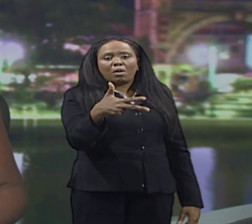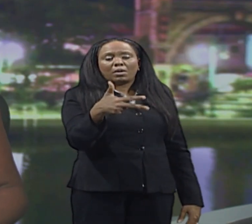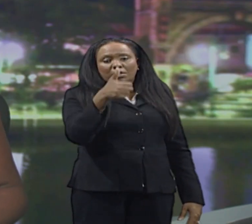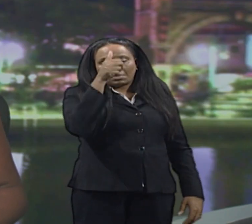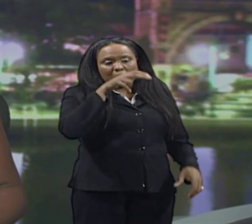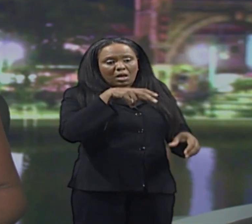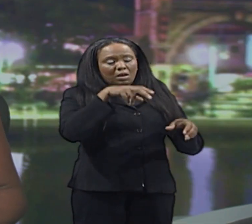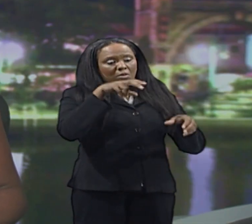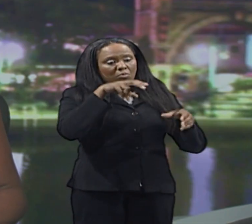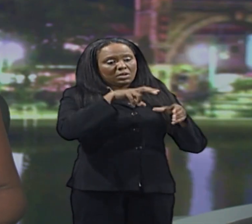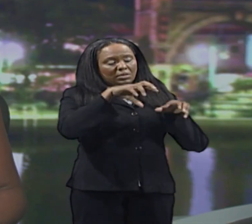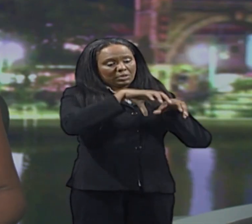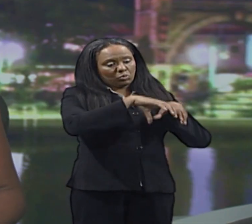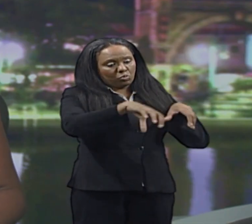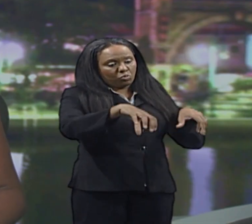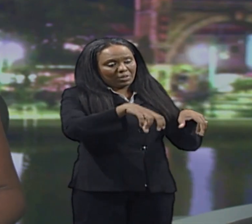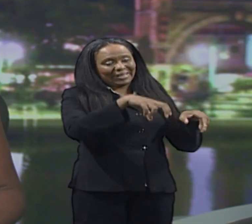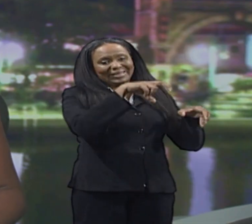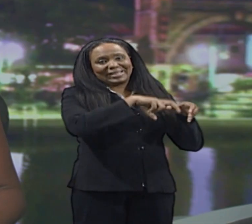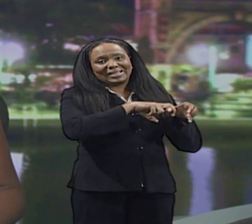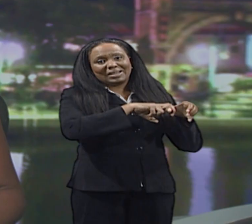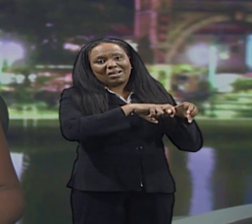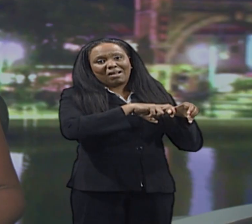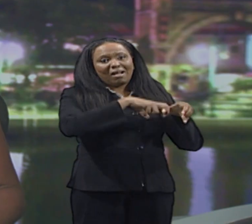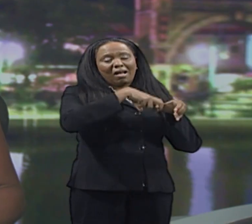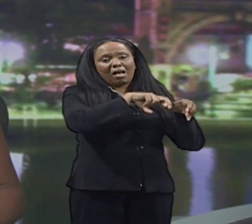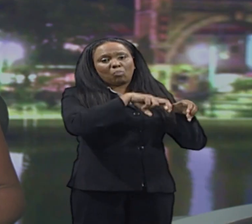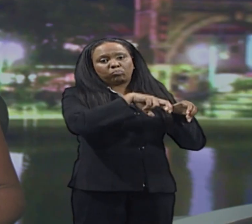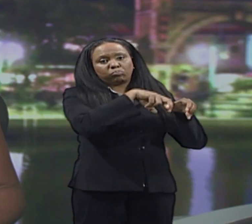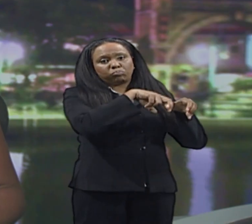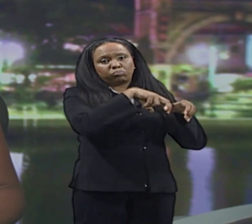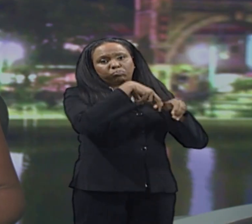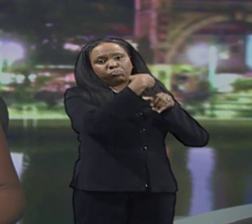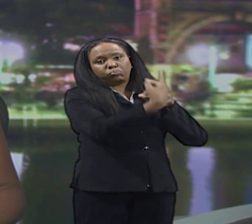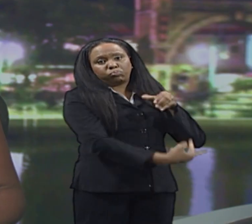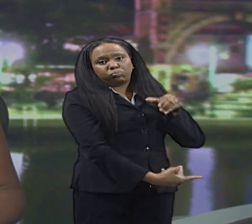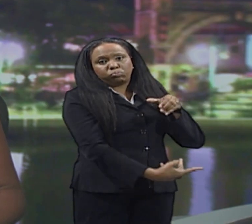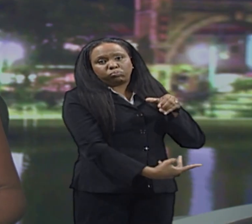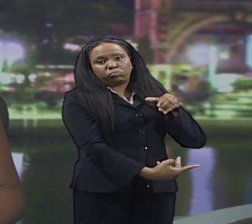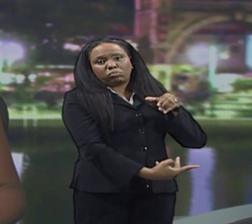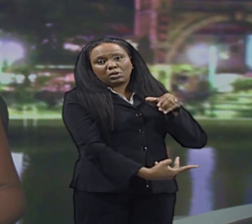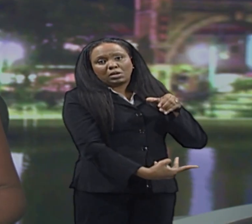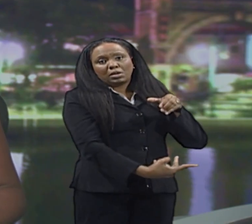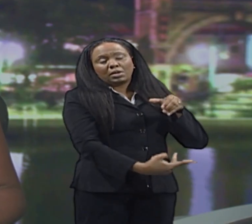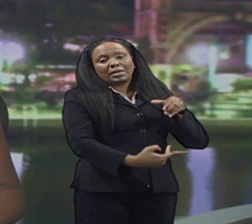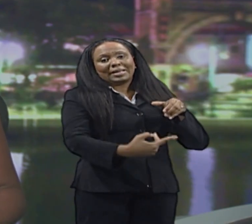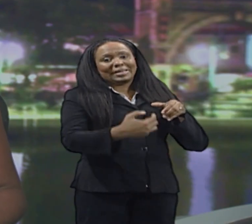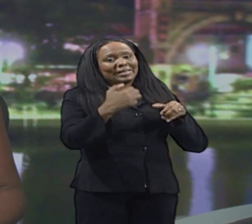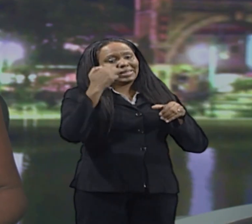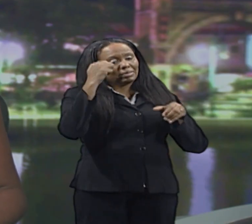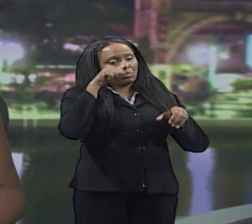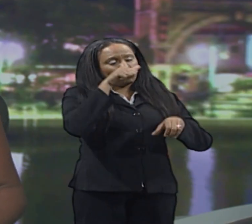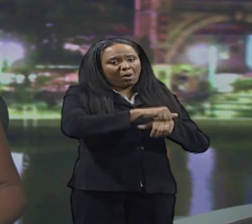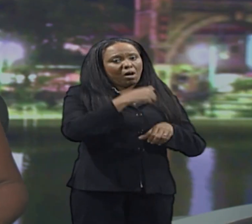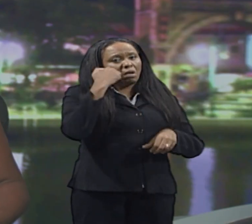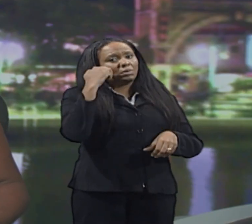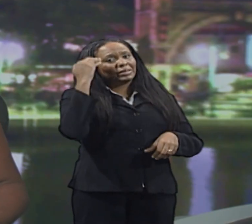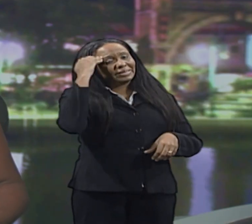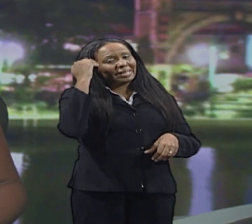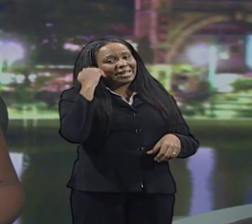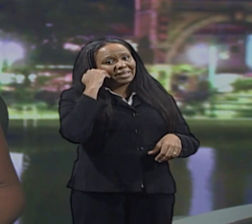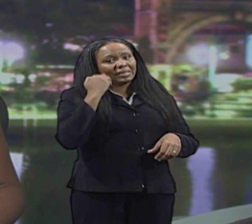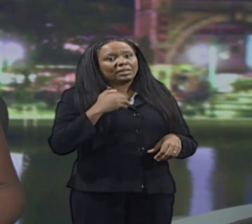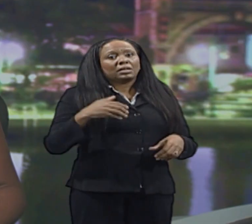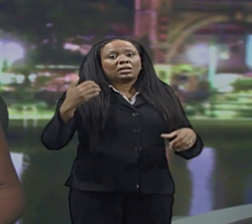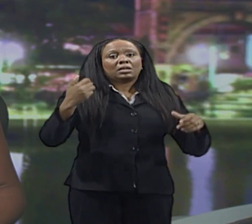As the truck was going around a corner, Baino lost his balance and fell onto the road, hitting his head. The driver stopped the